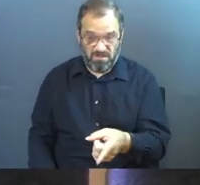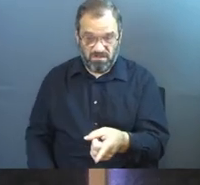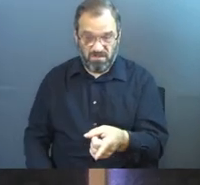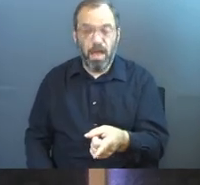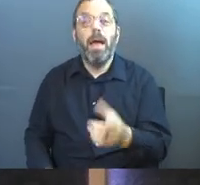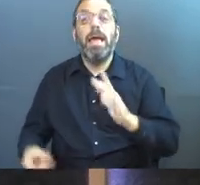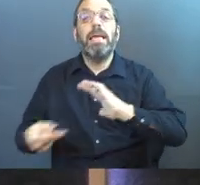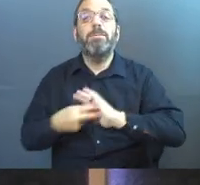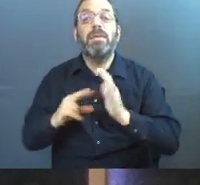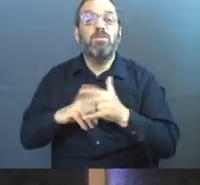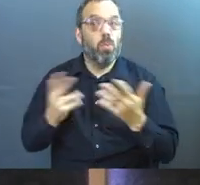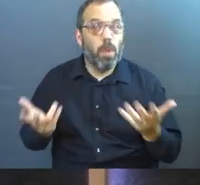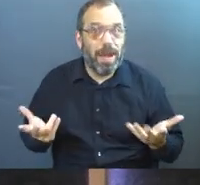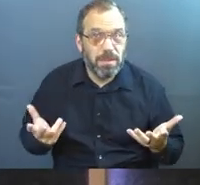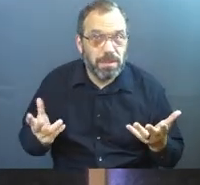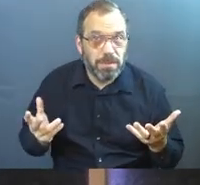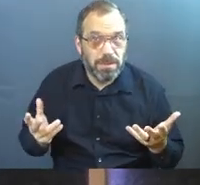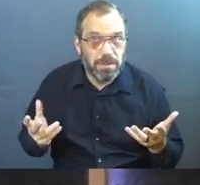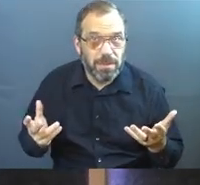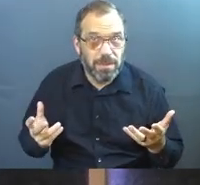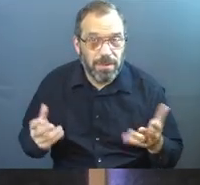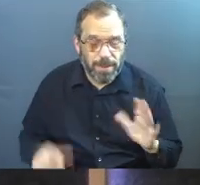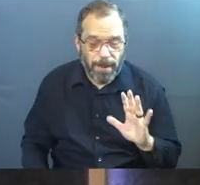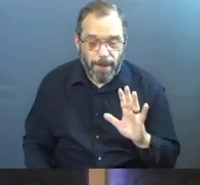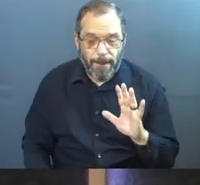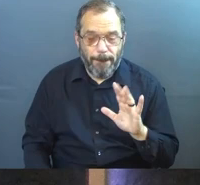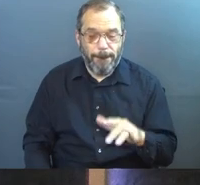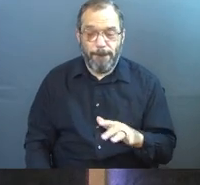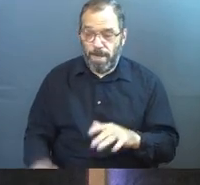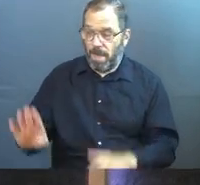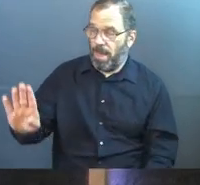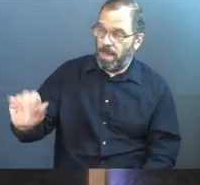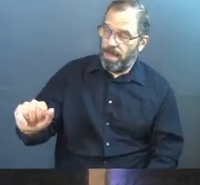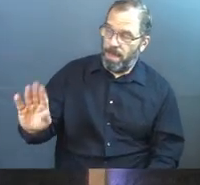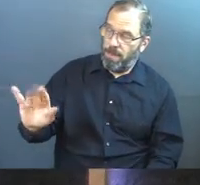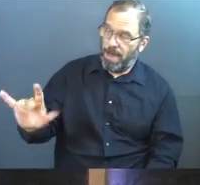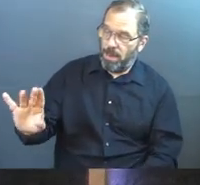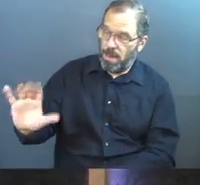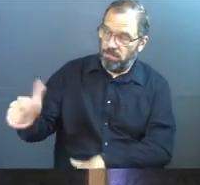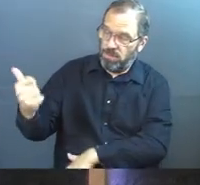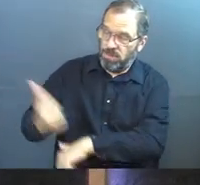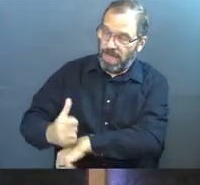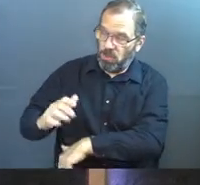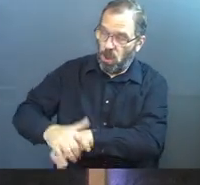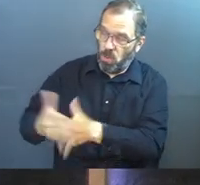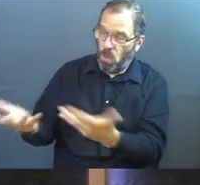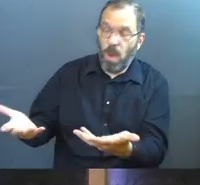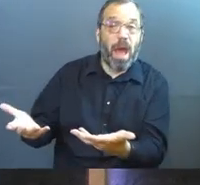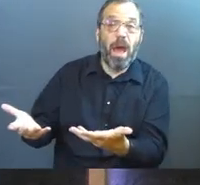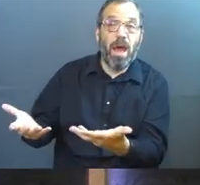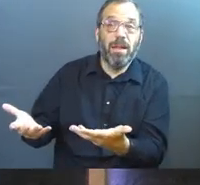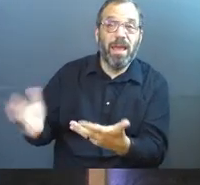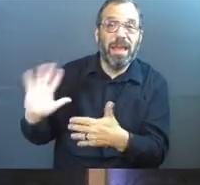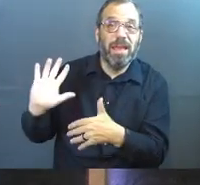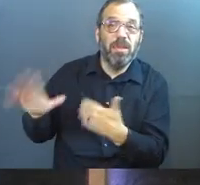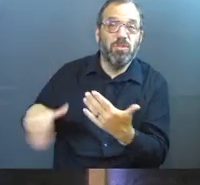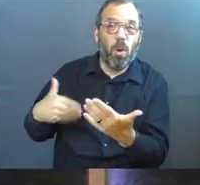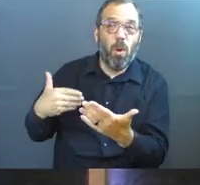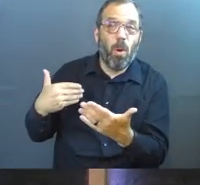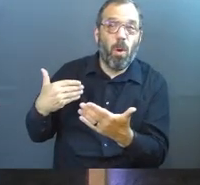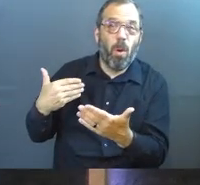What's he saying? He's saying, what's Babylon built on? It's all the stuff.